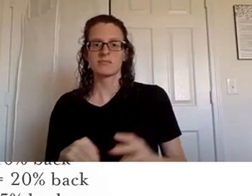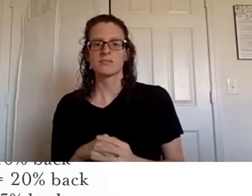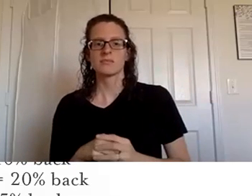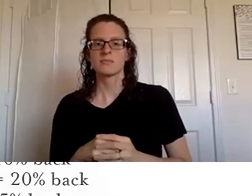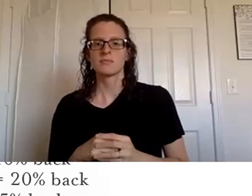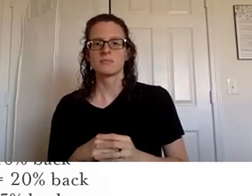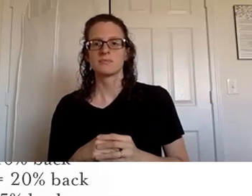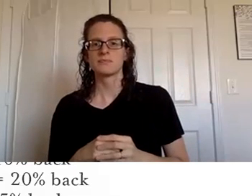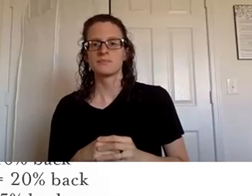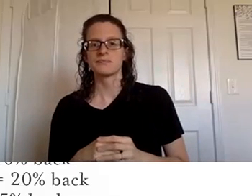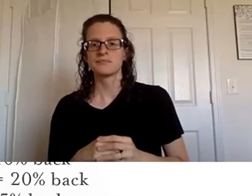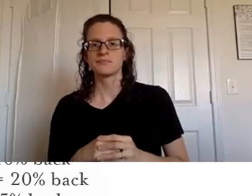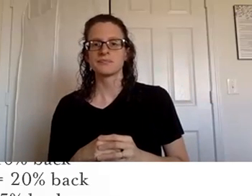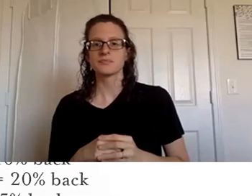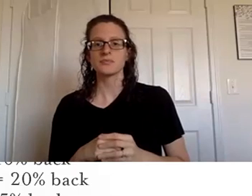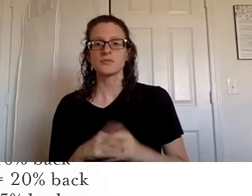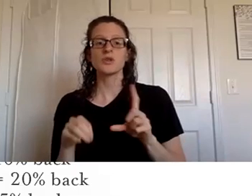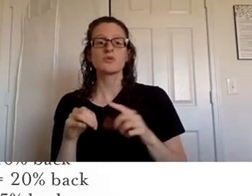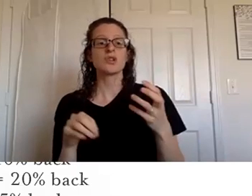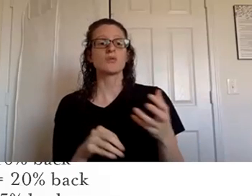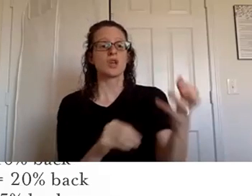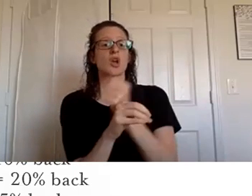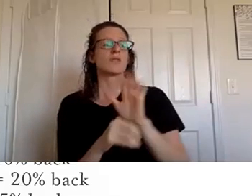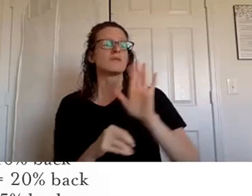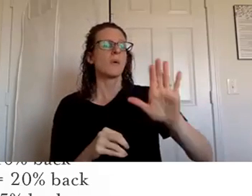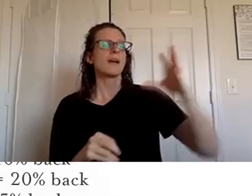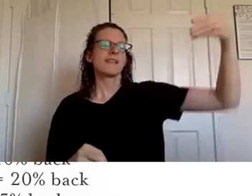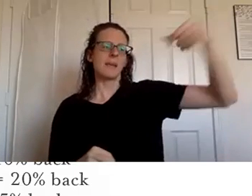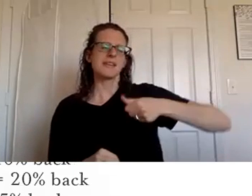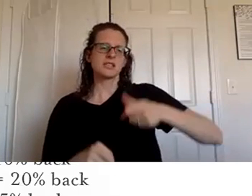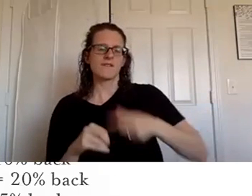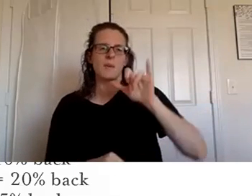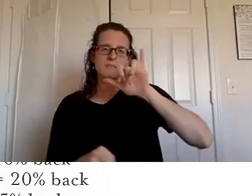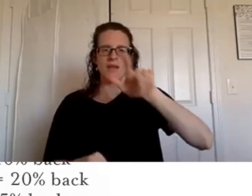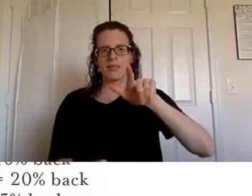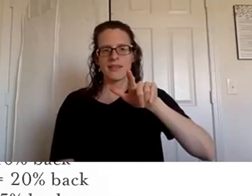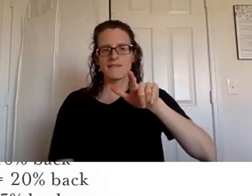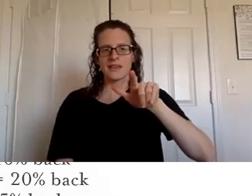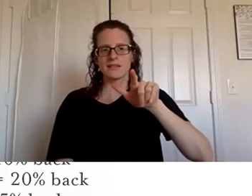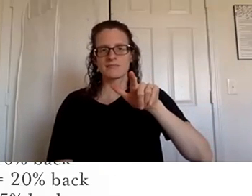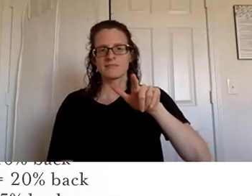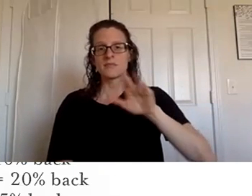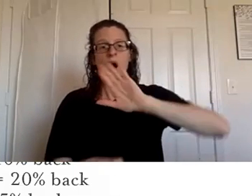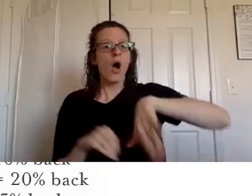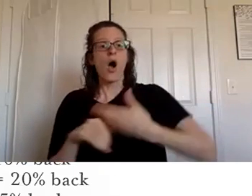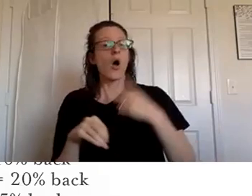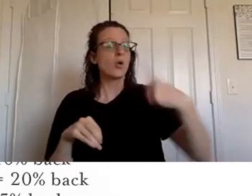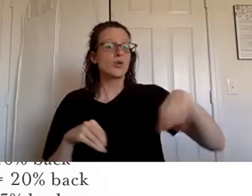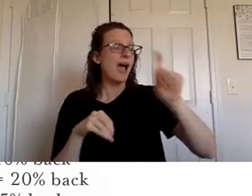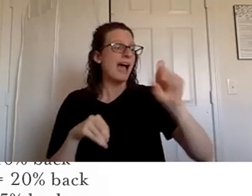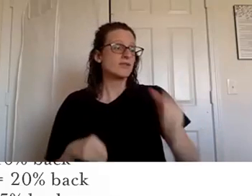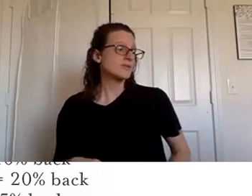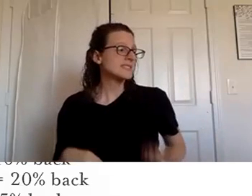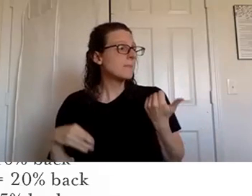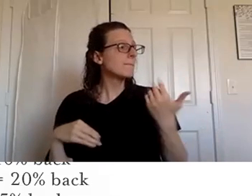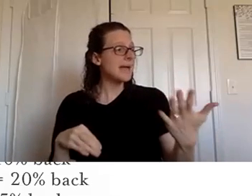um to get your commission from young living um all you have to spend in a month um if it's a